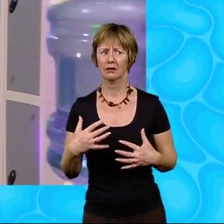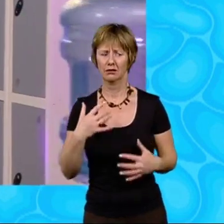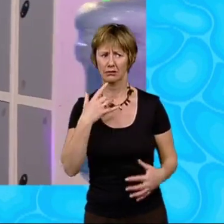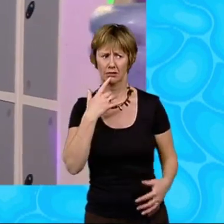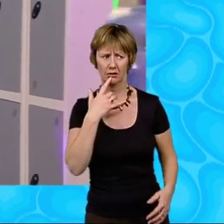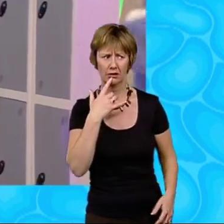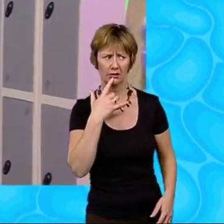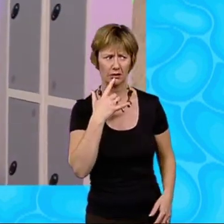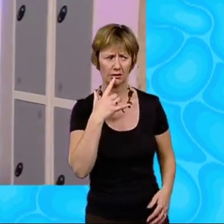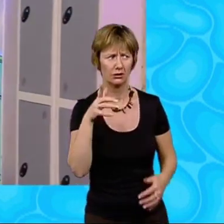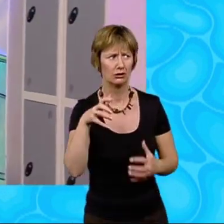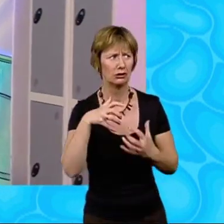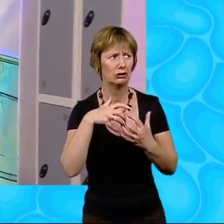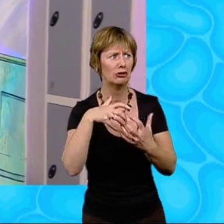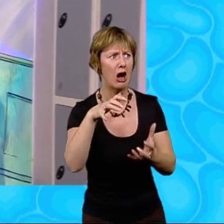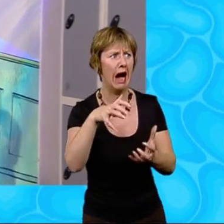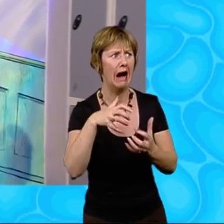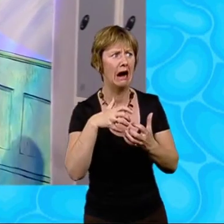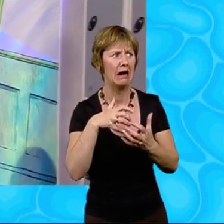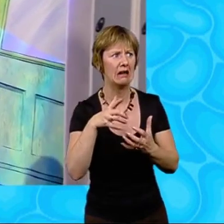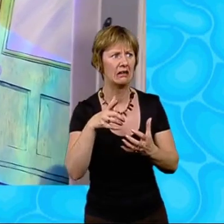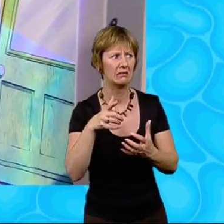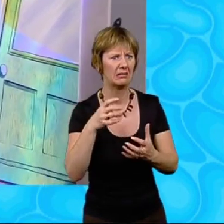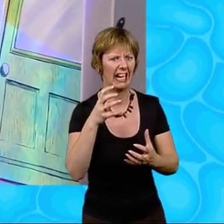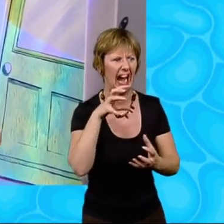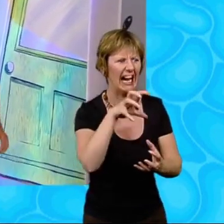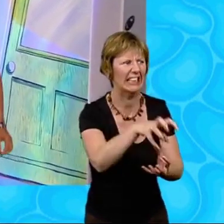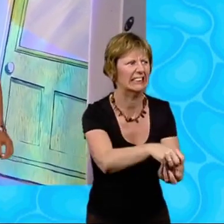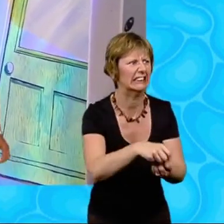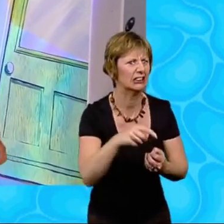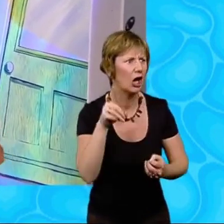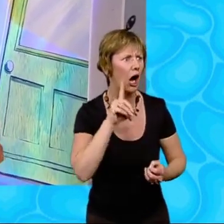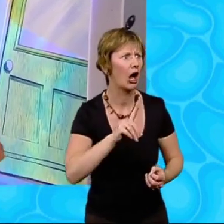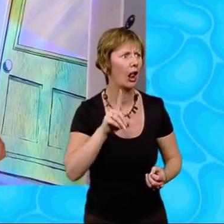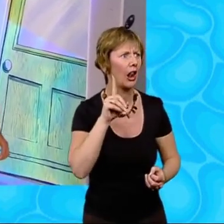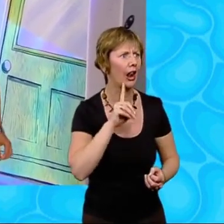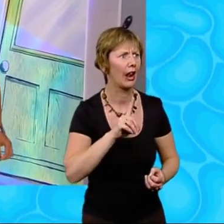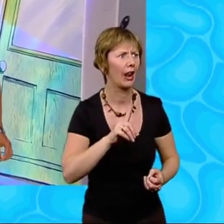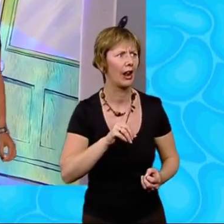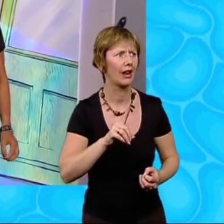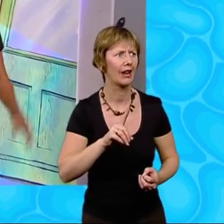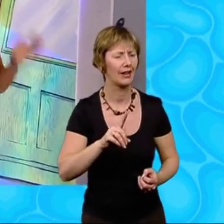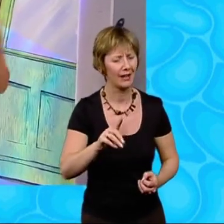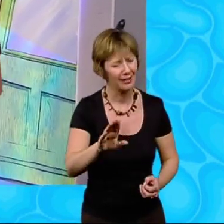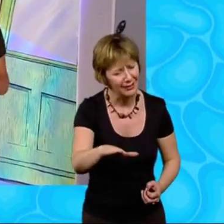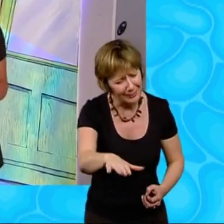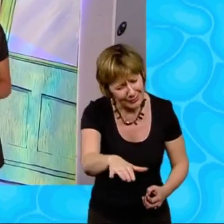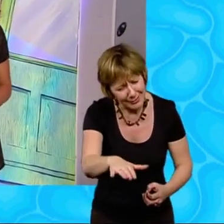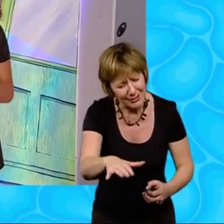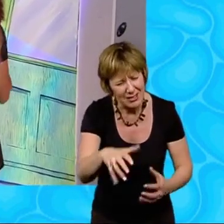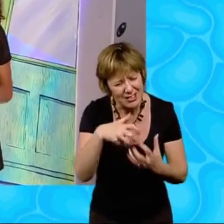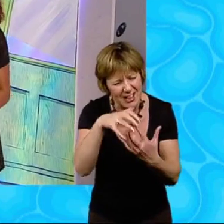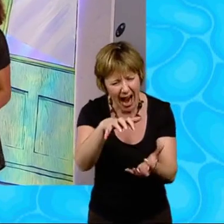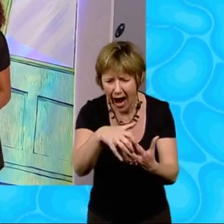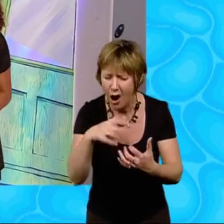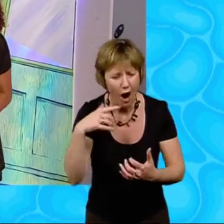Suppose that when she was a dragon, she turned into a girl eater. It's okay, Mira,